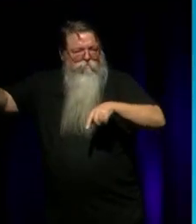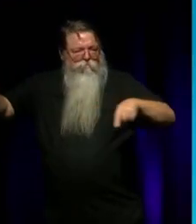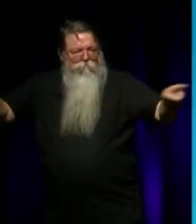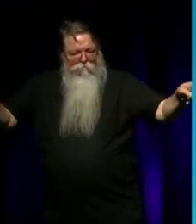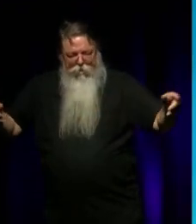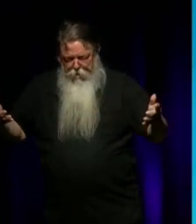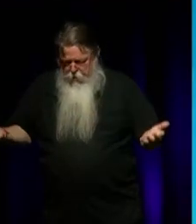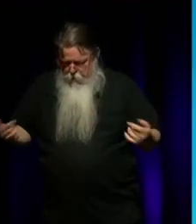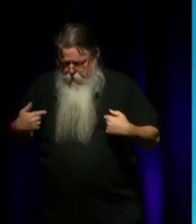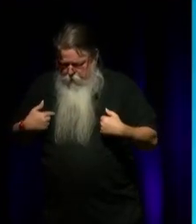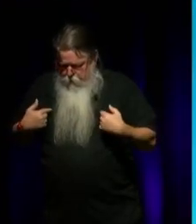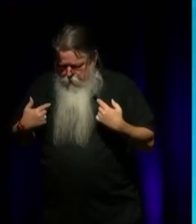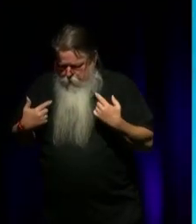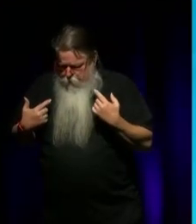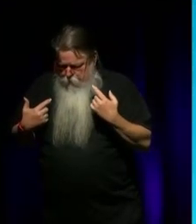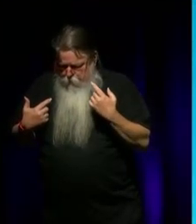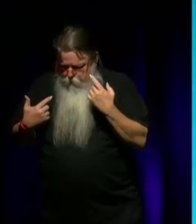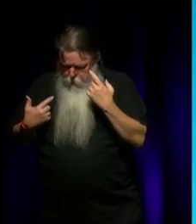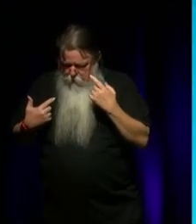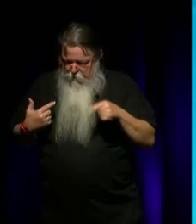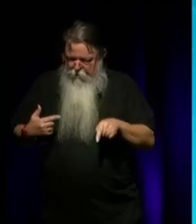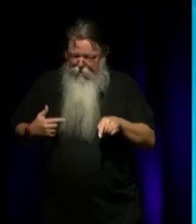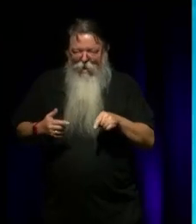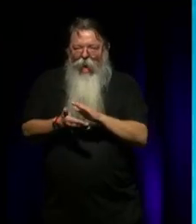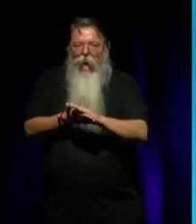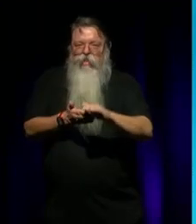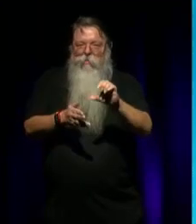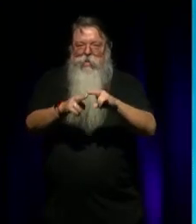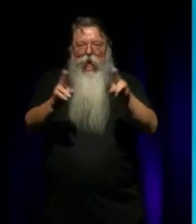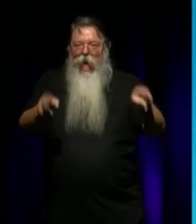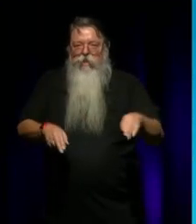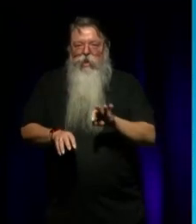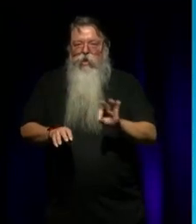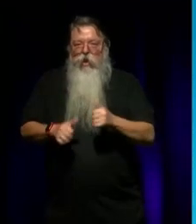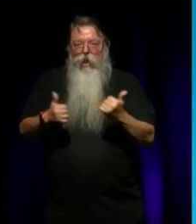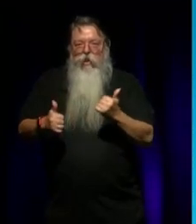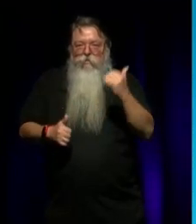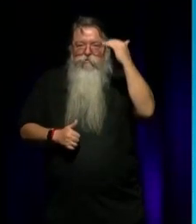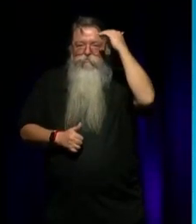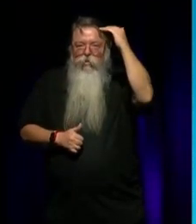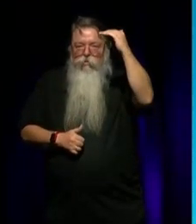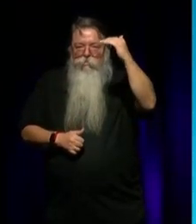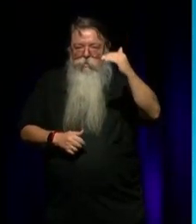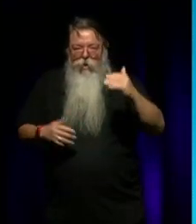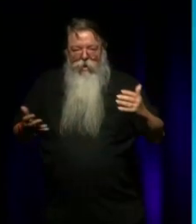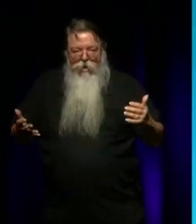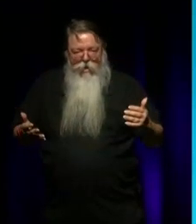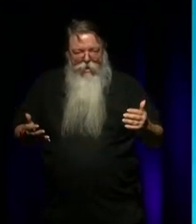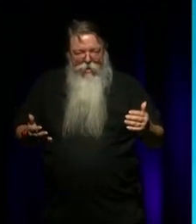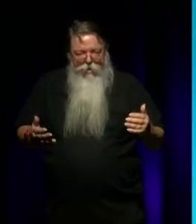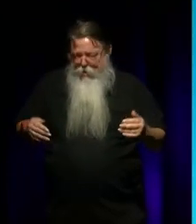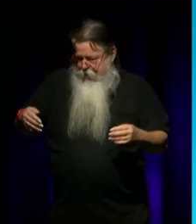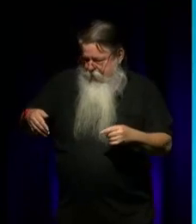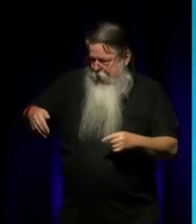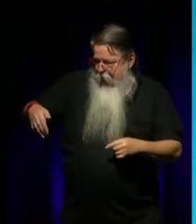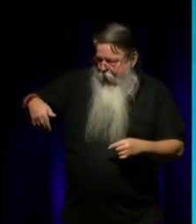in a way I think there's just not enough room in that House Commission house, you know. Like you'd get promoted and each, you know, as soon as I kept saying, hurry up a sibling